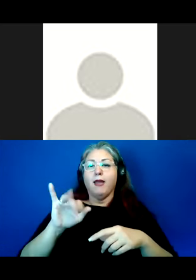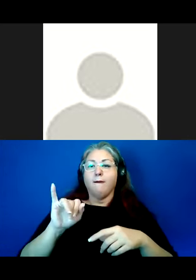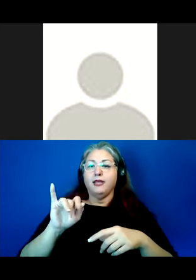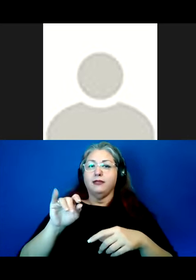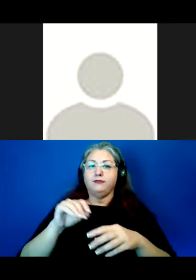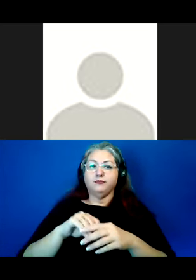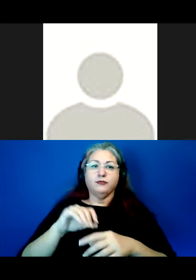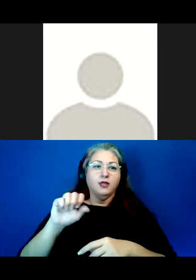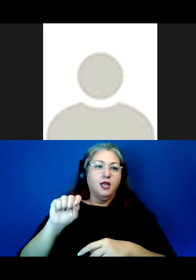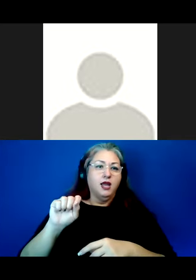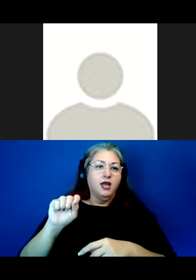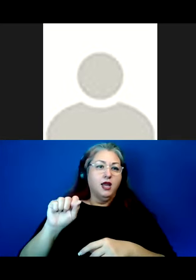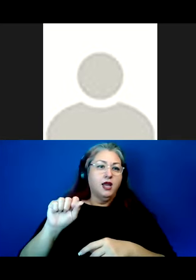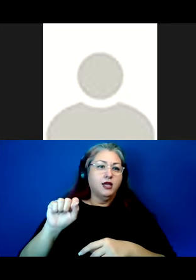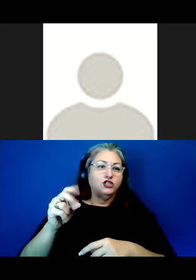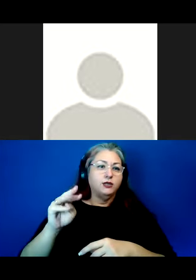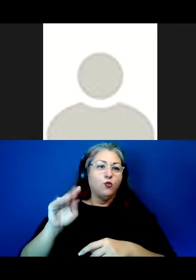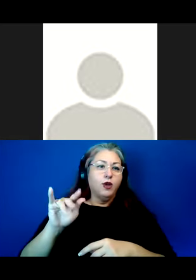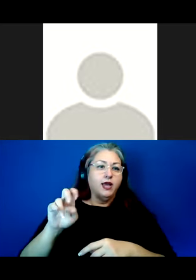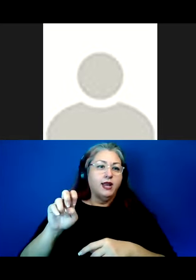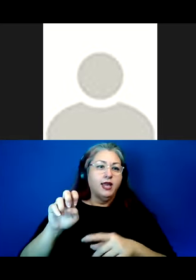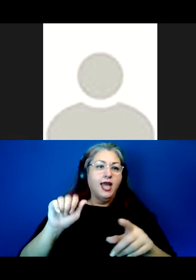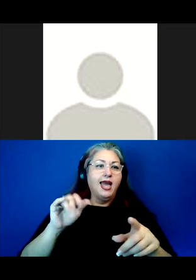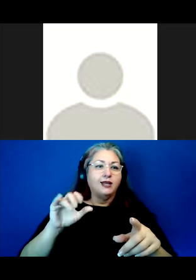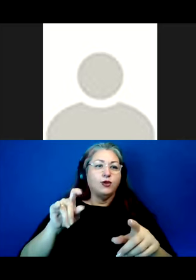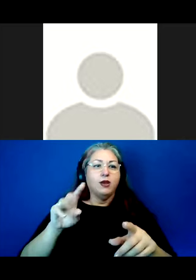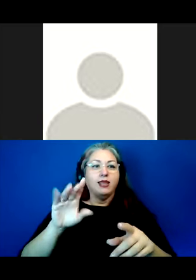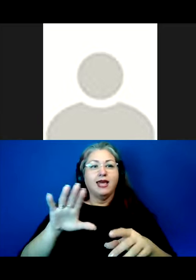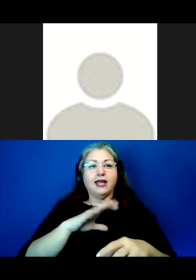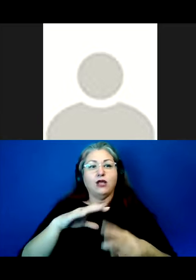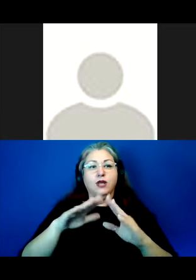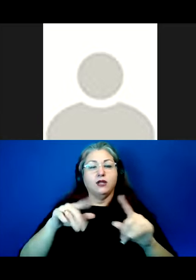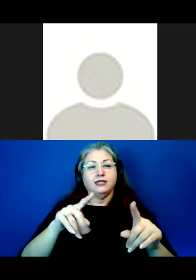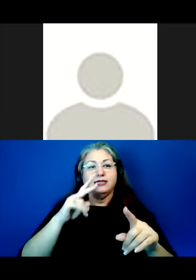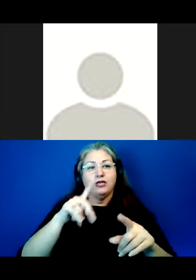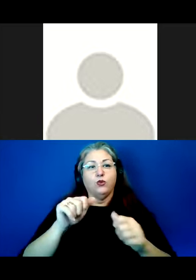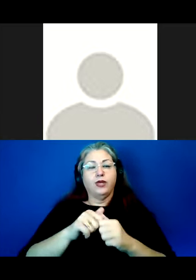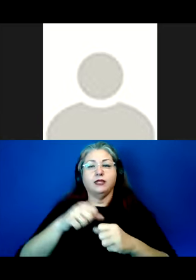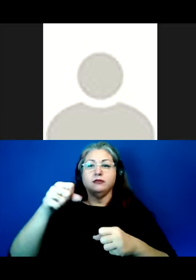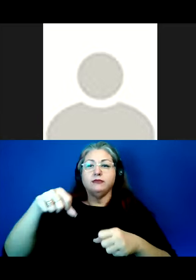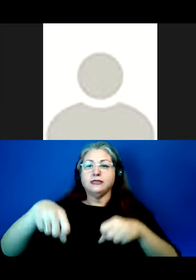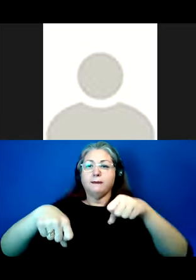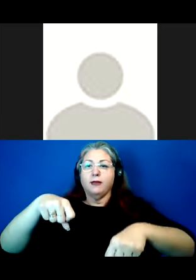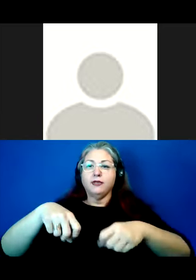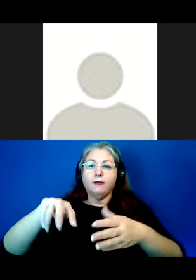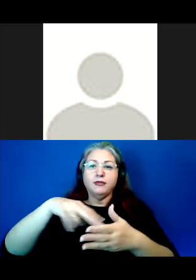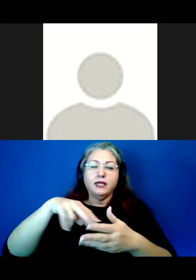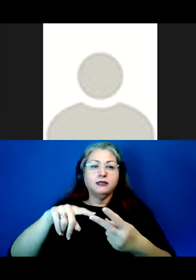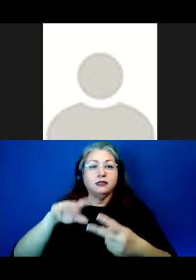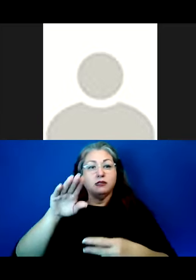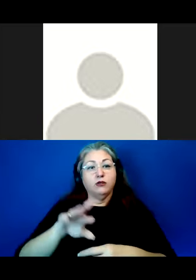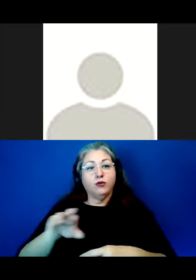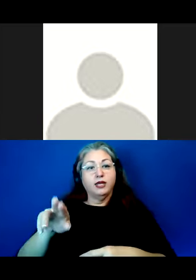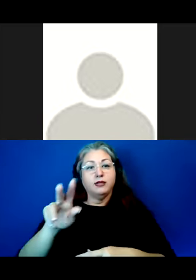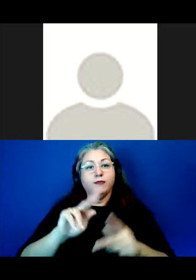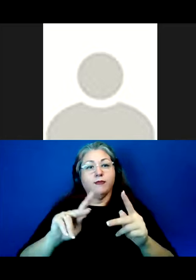Achimwekane Council House. In the upper left, you see us engaged in a stomp dance. In the lower right, you see